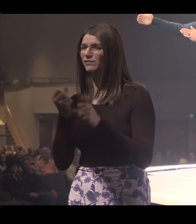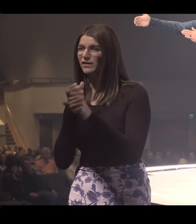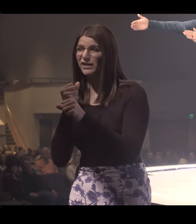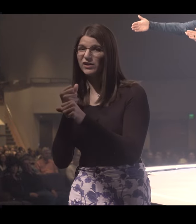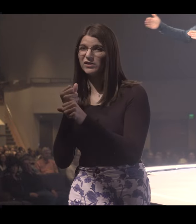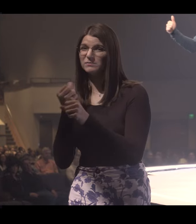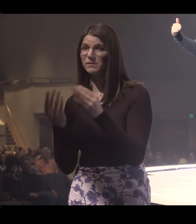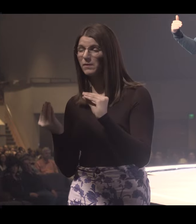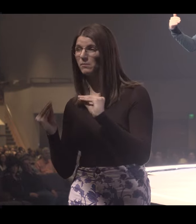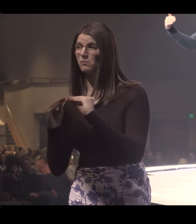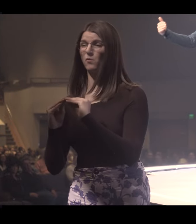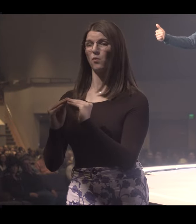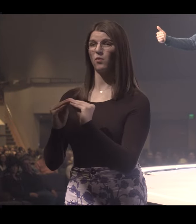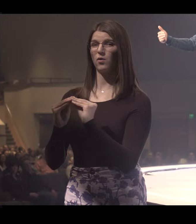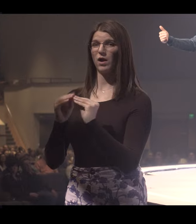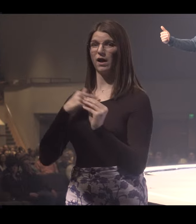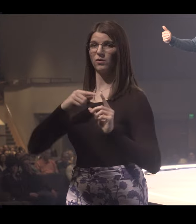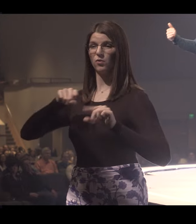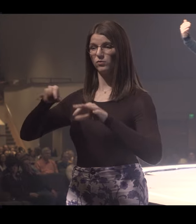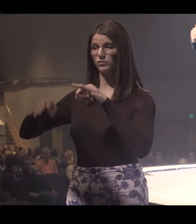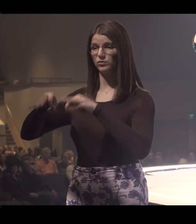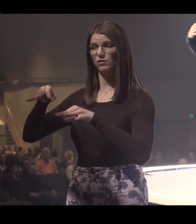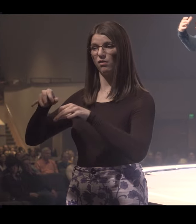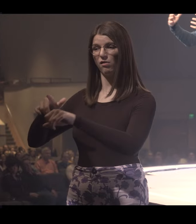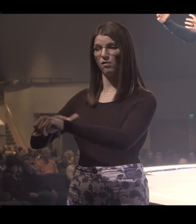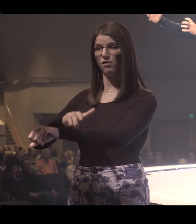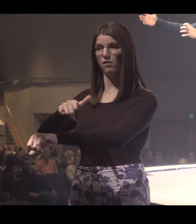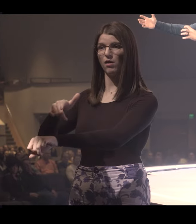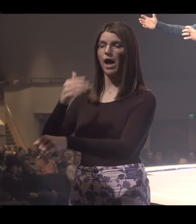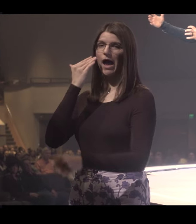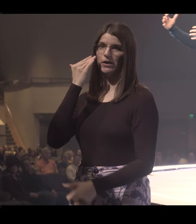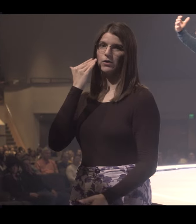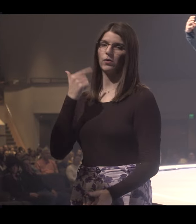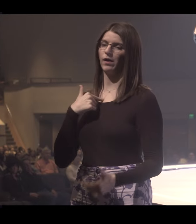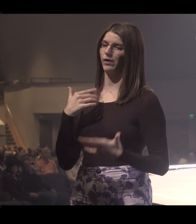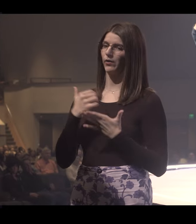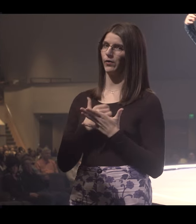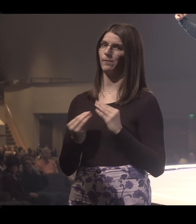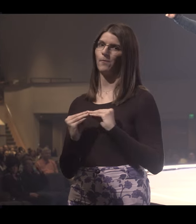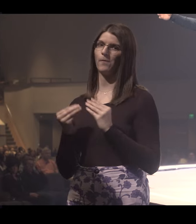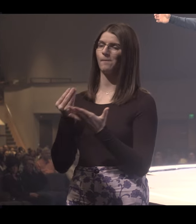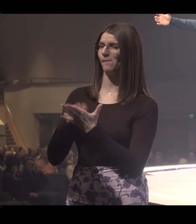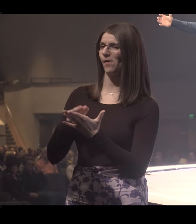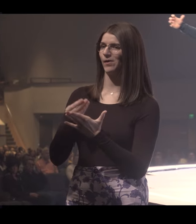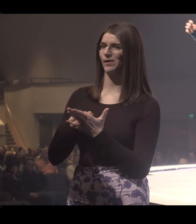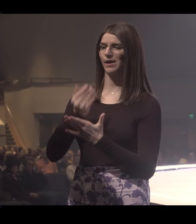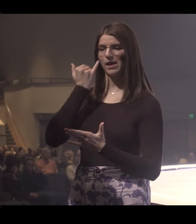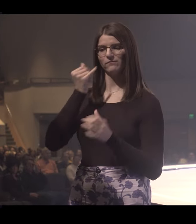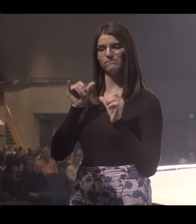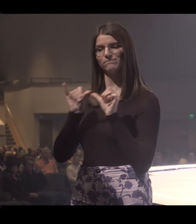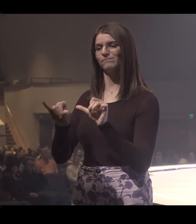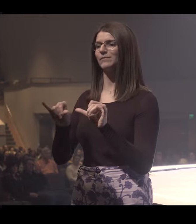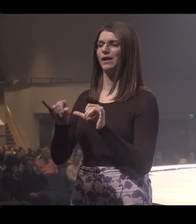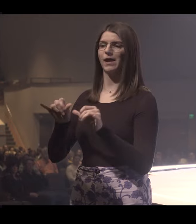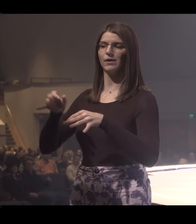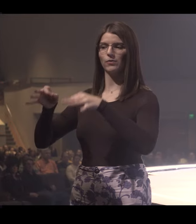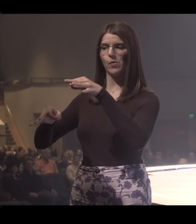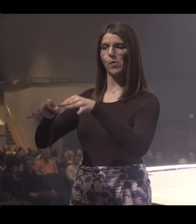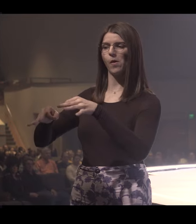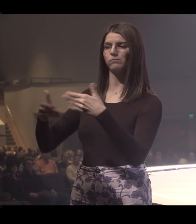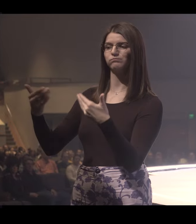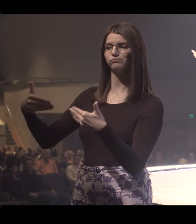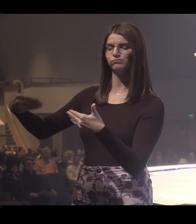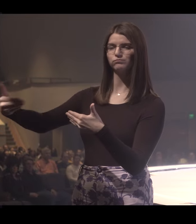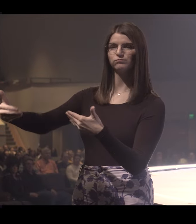to five years, maybe even longer, that I'm going to be in court. But I know I can make a whole lot more money if I just take this in court and